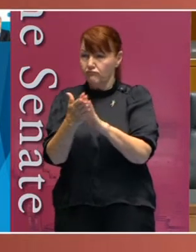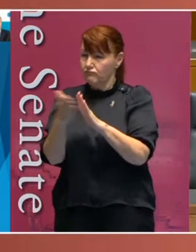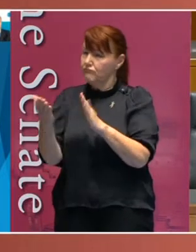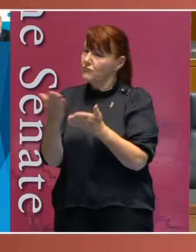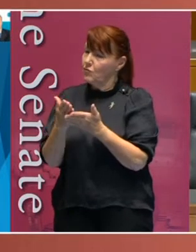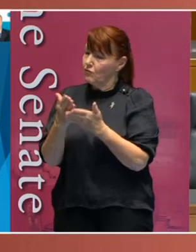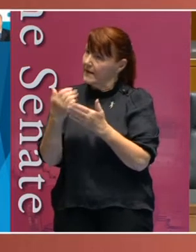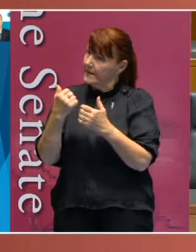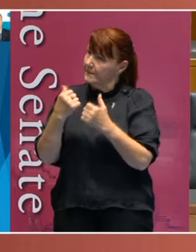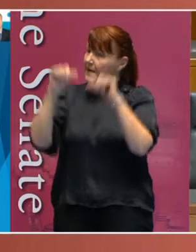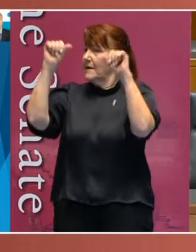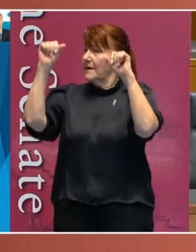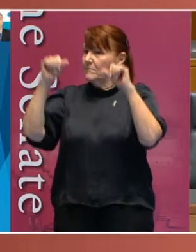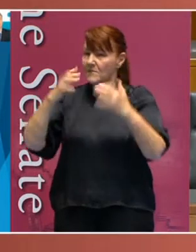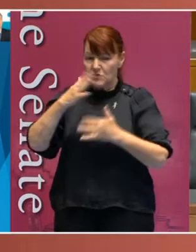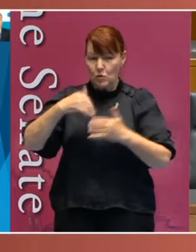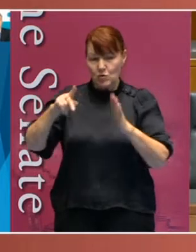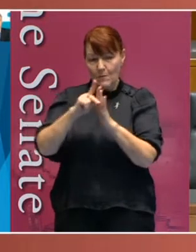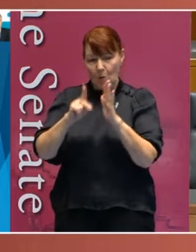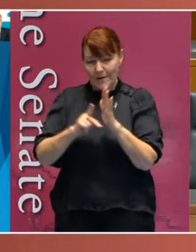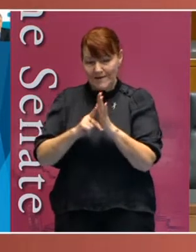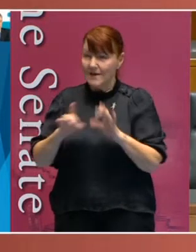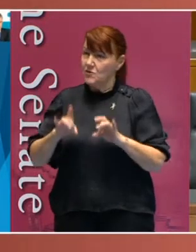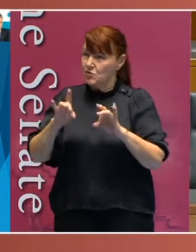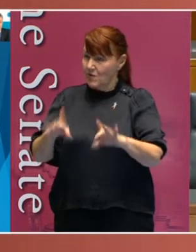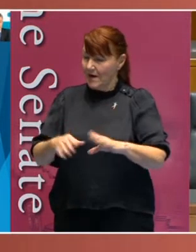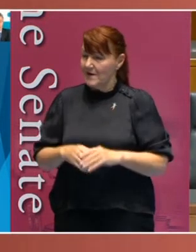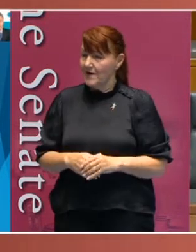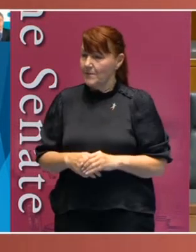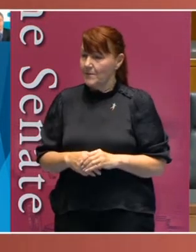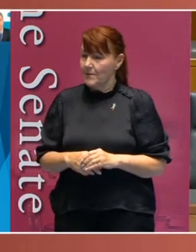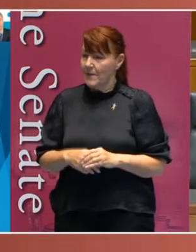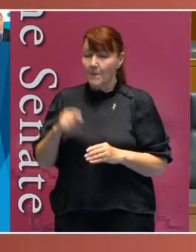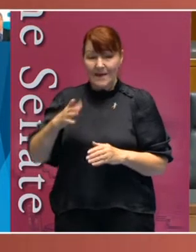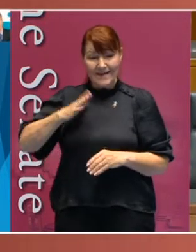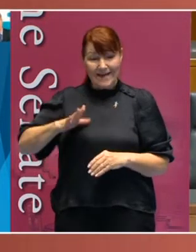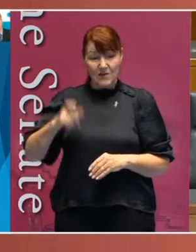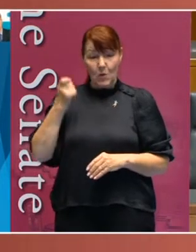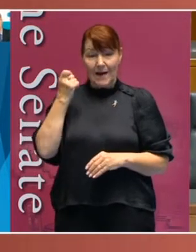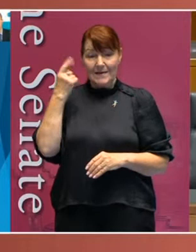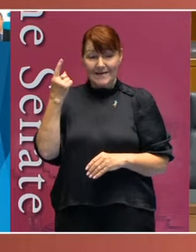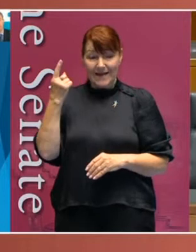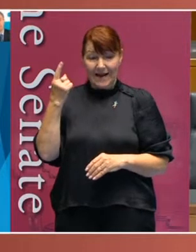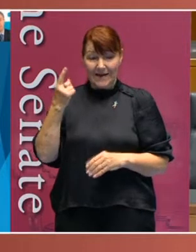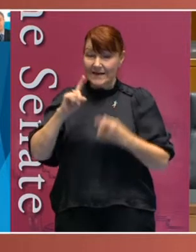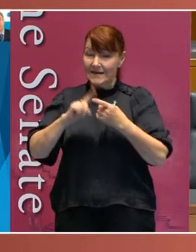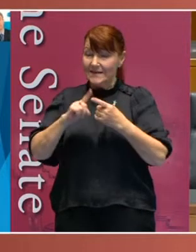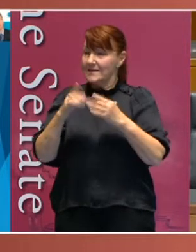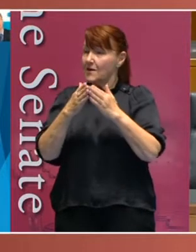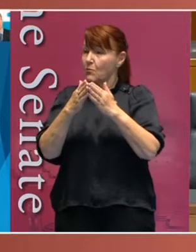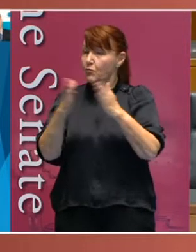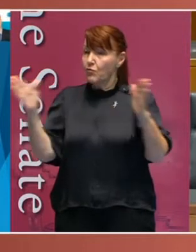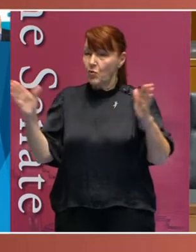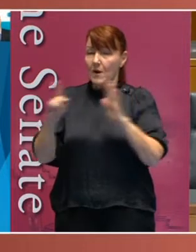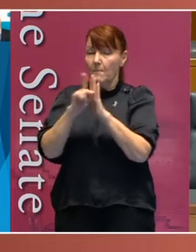social policy in Australia. But it also needs to be understood that it exists in a broader policy